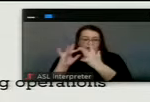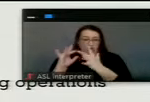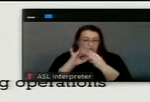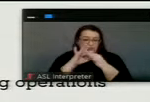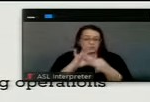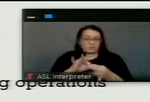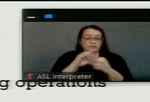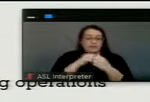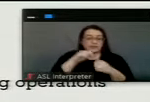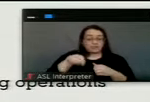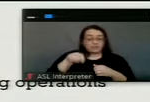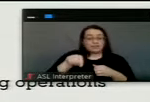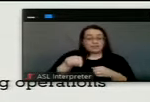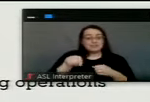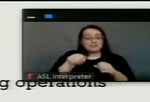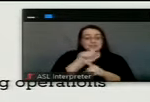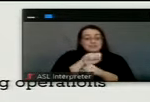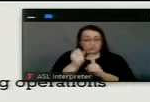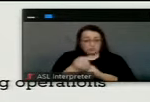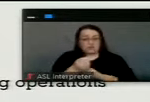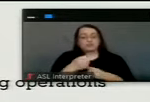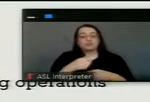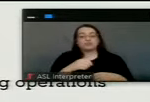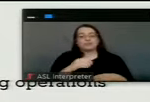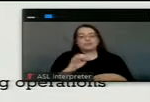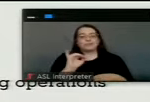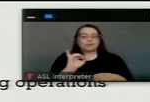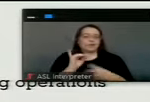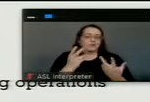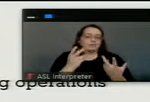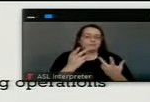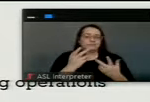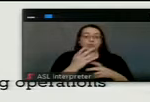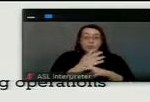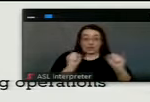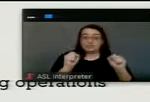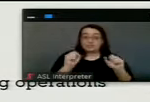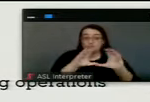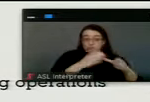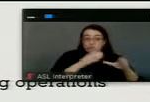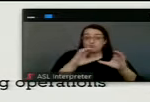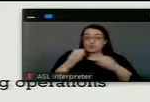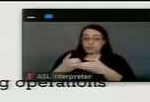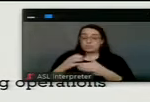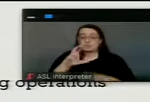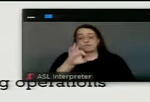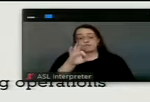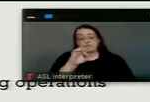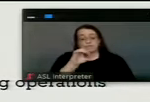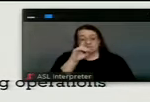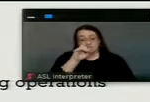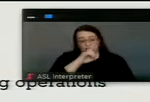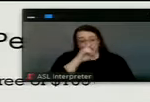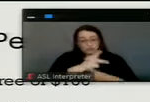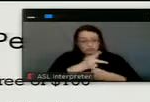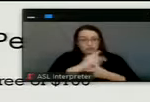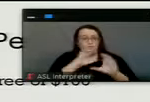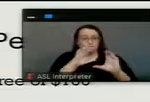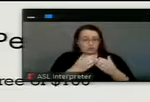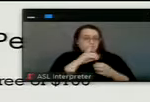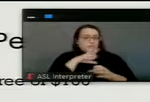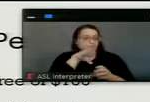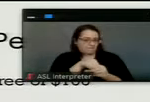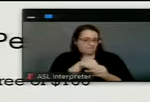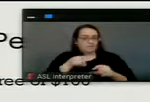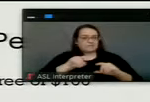regarding with this effect, like our, um, rescues or our, our, our fosters. And this clearly